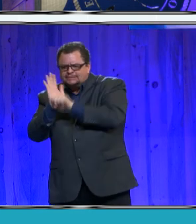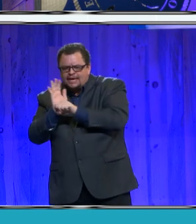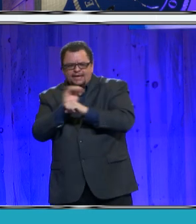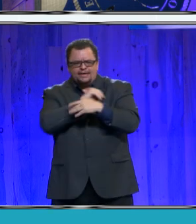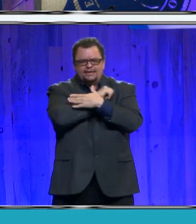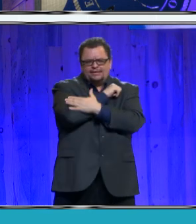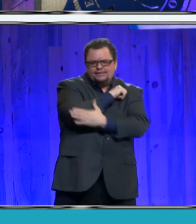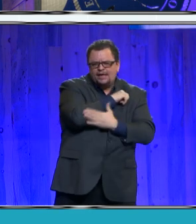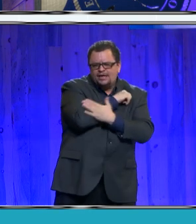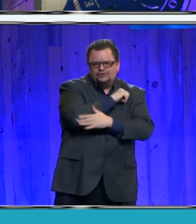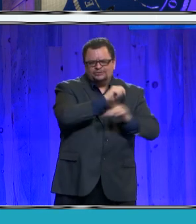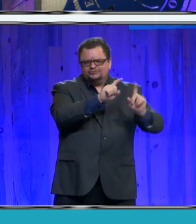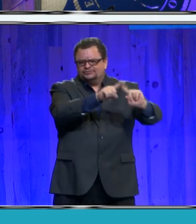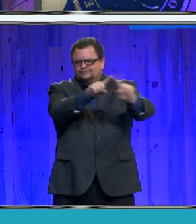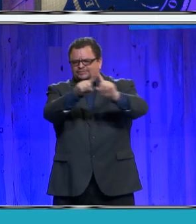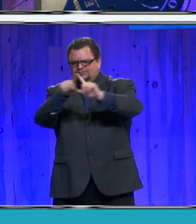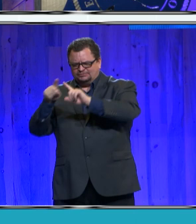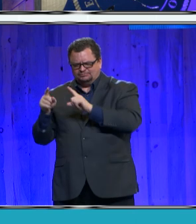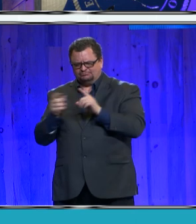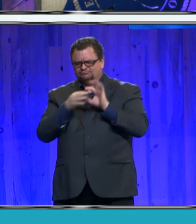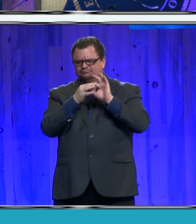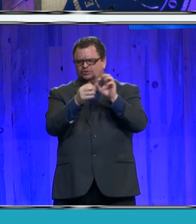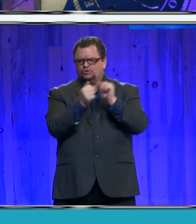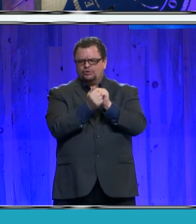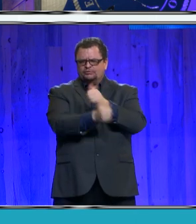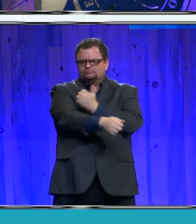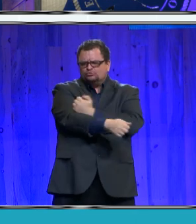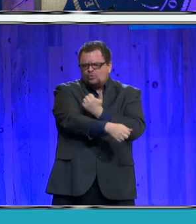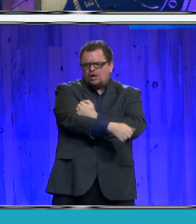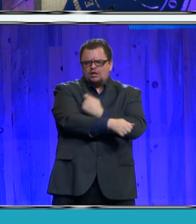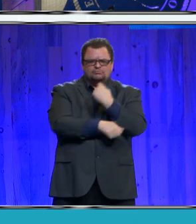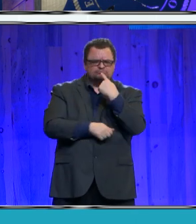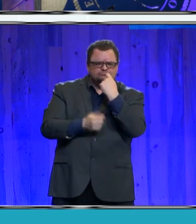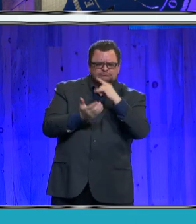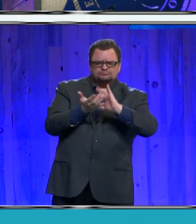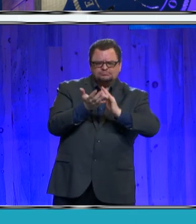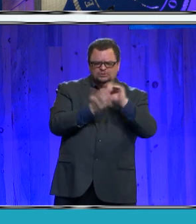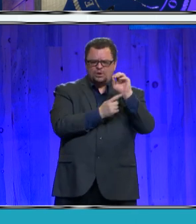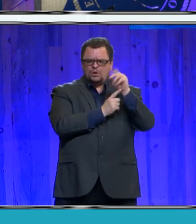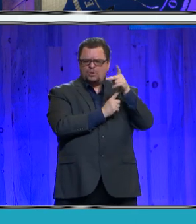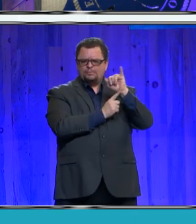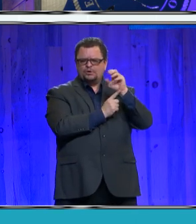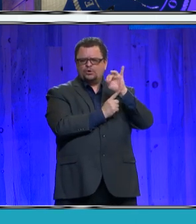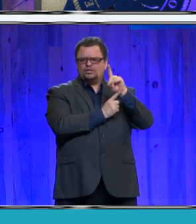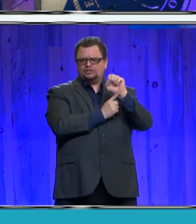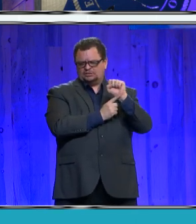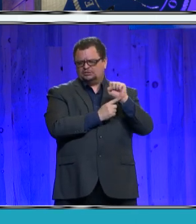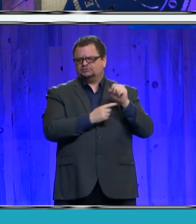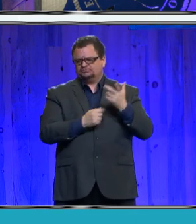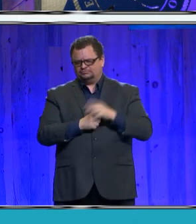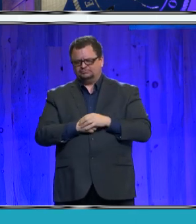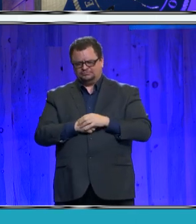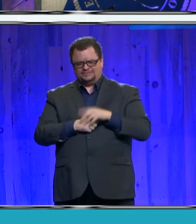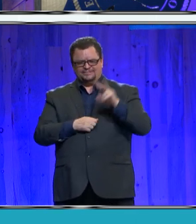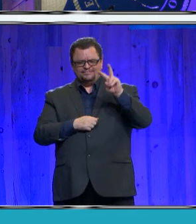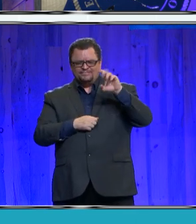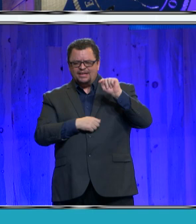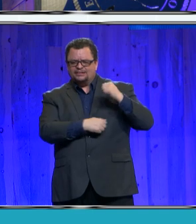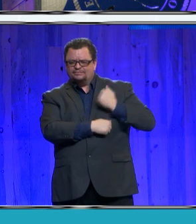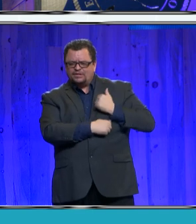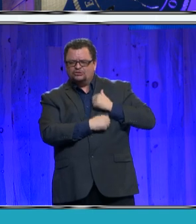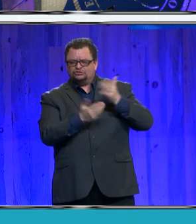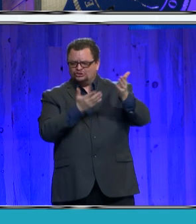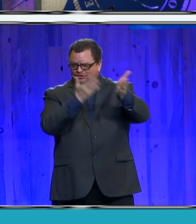funds, and we are providing county services, including veteran services, through many partner offices like Mount